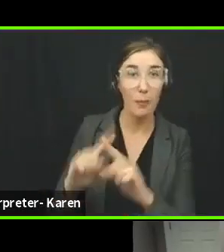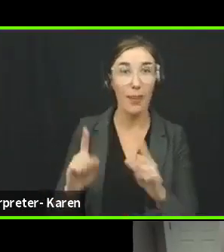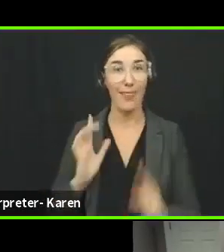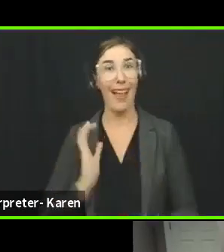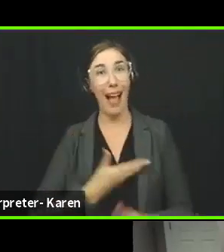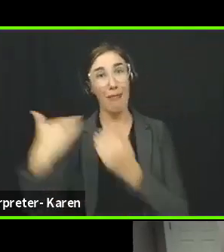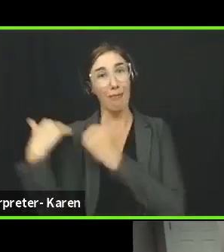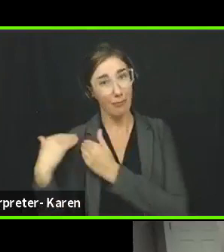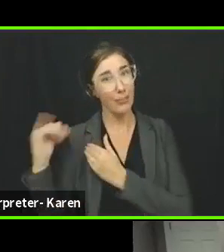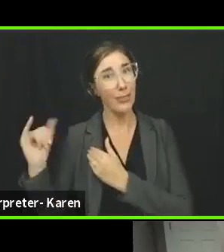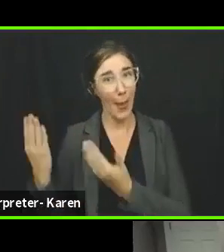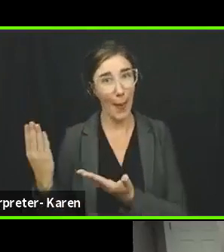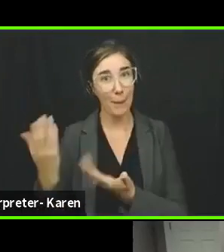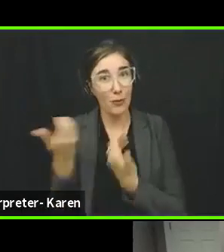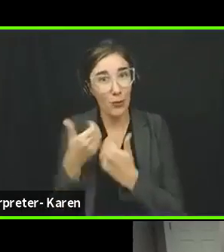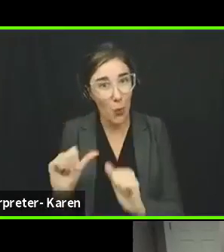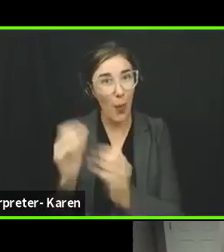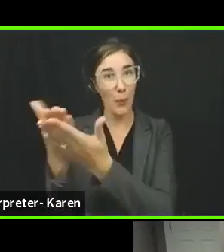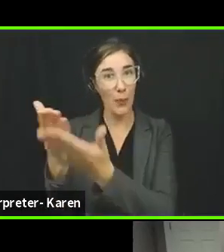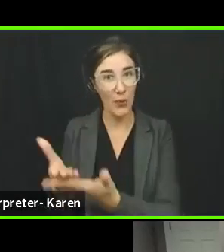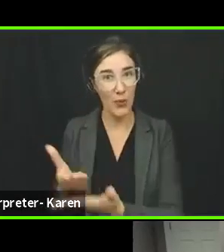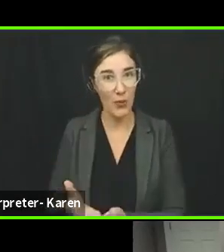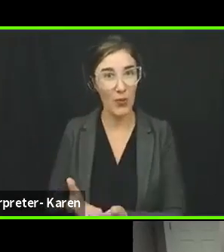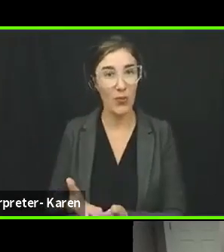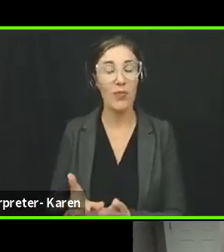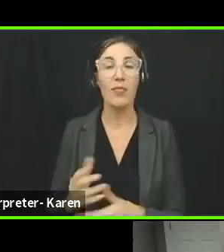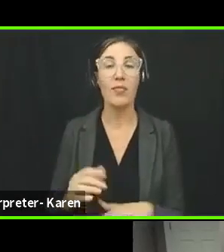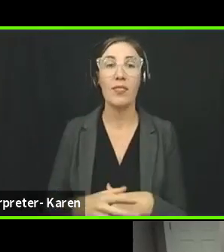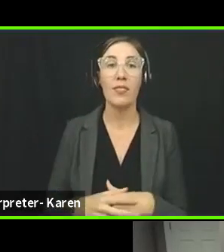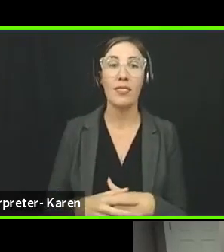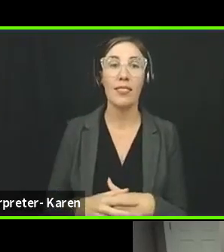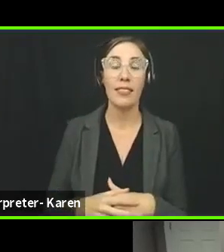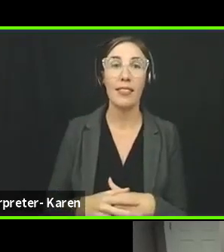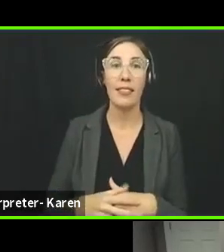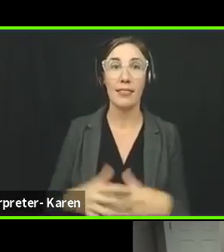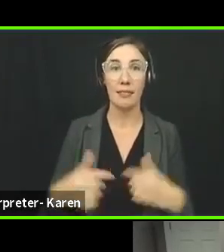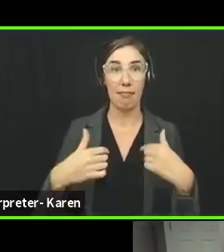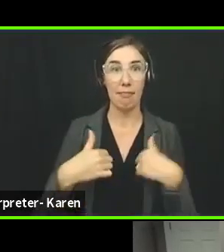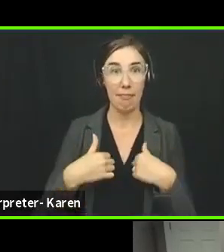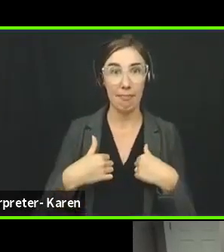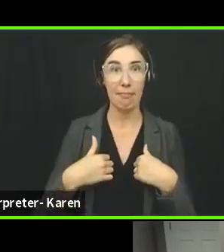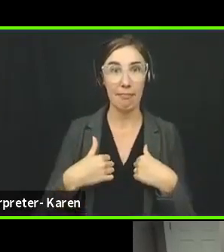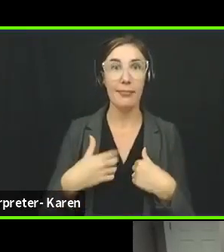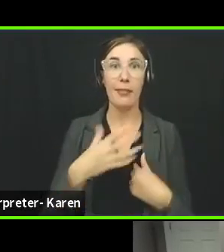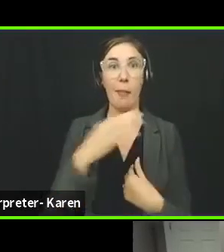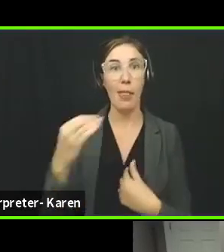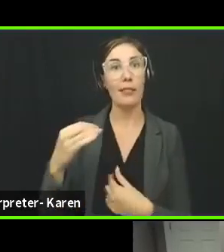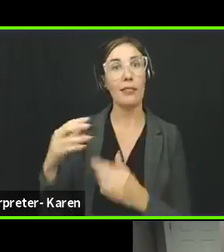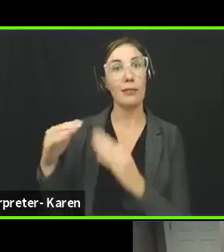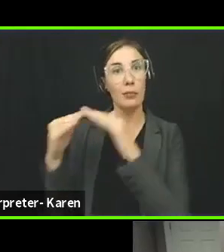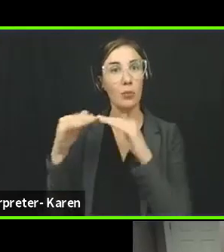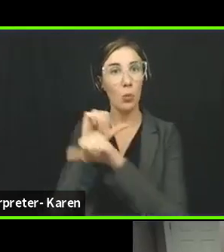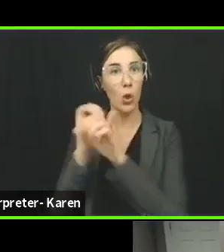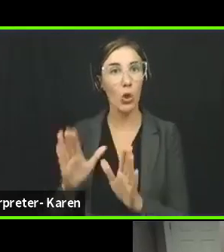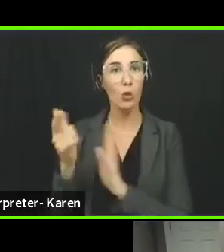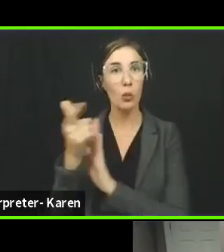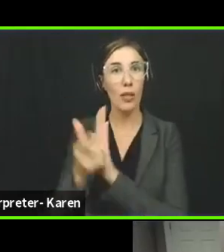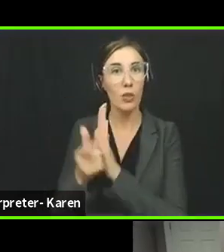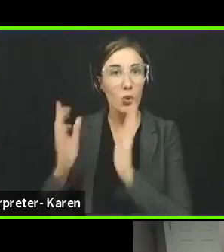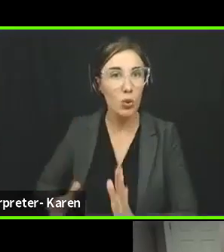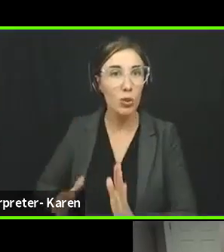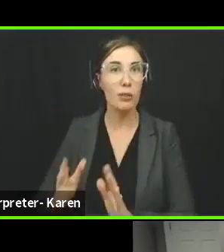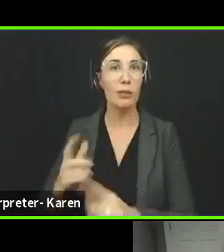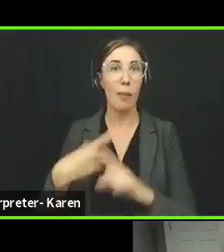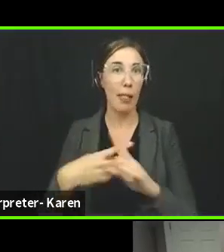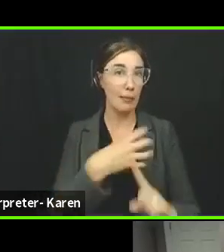to try and do it. And it is something that I and the prosecutors in my office and the police that I work